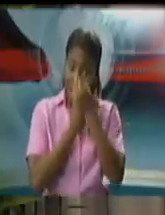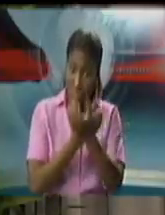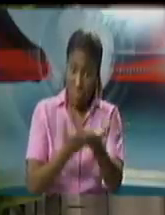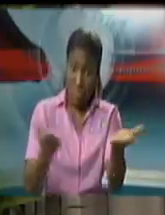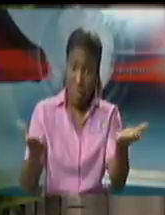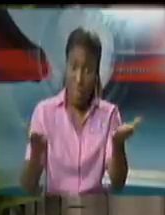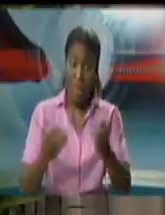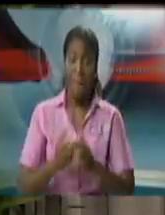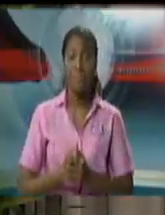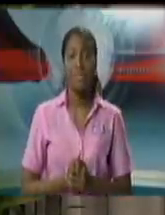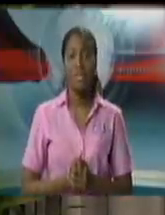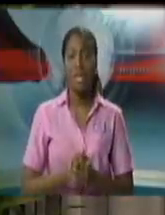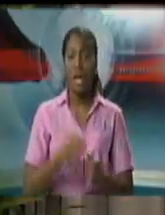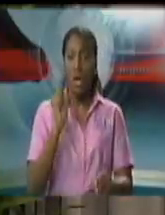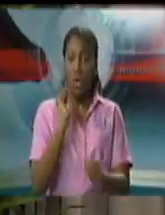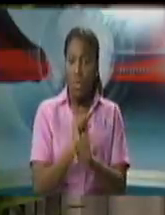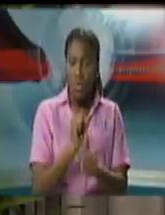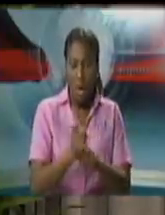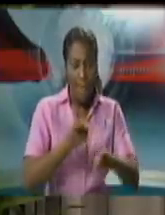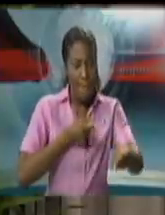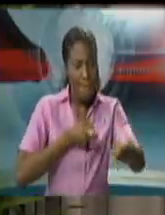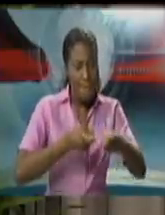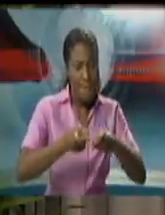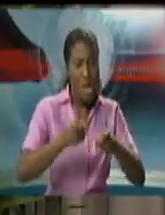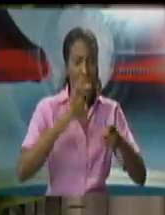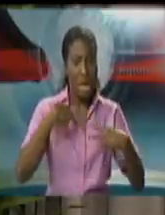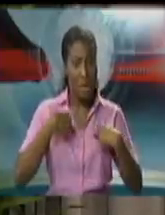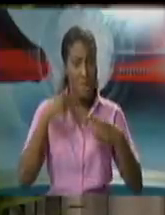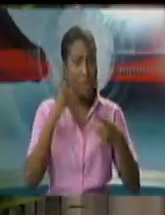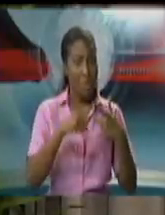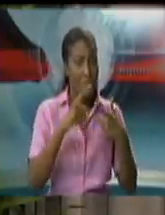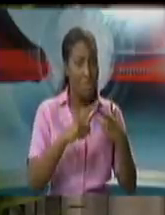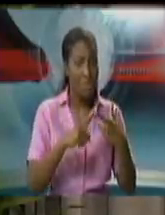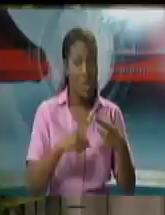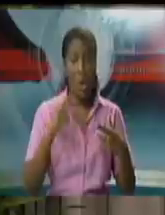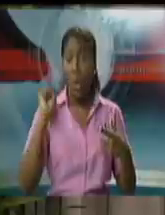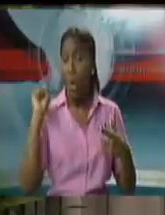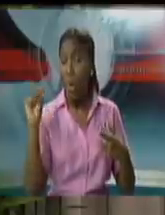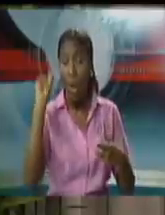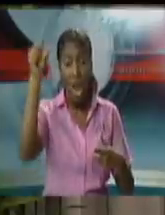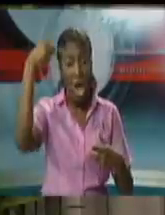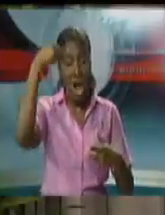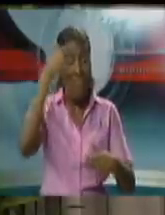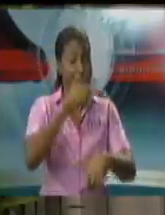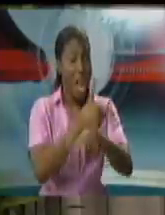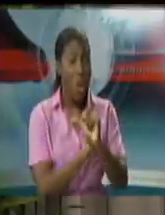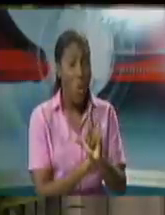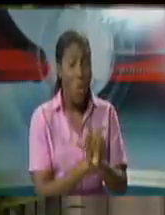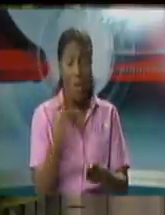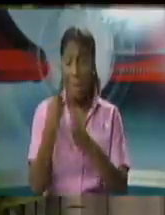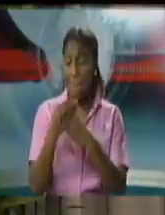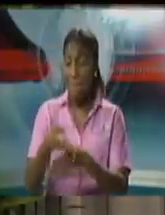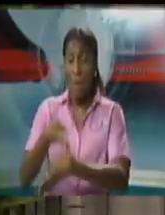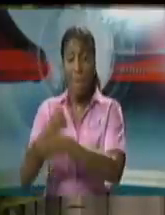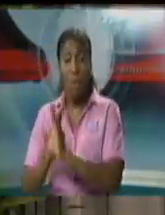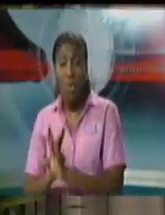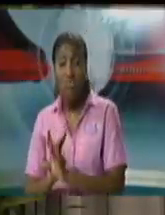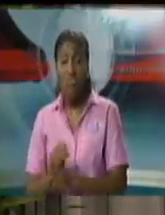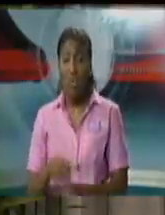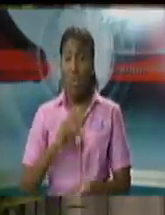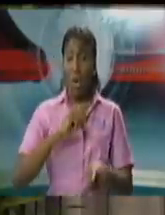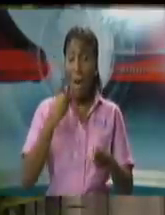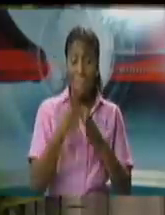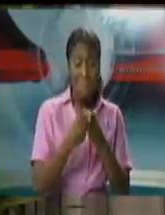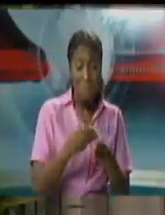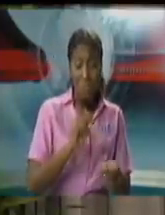work that has been managed also includes the issuance of all of the government loans, borrowings, transactions, all of the